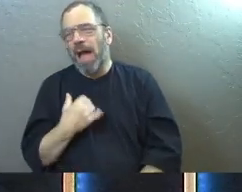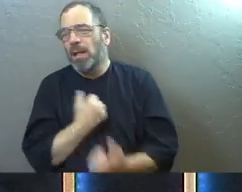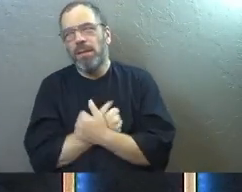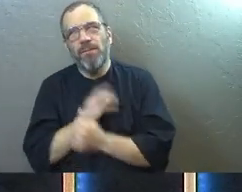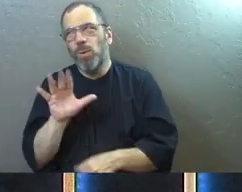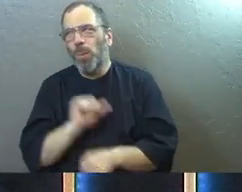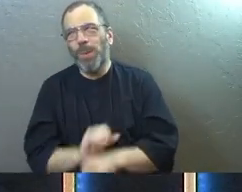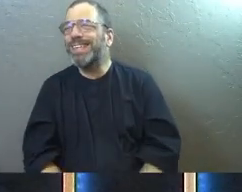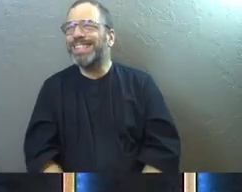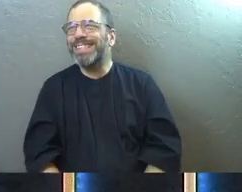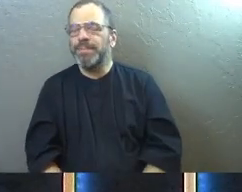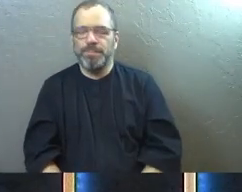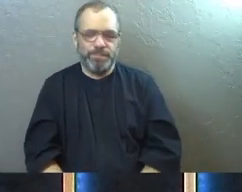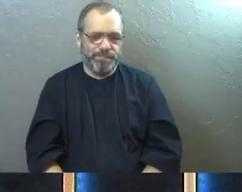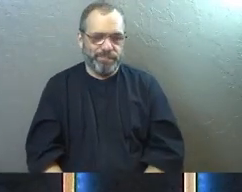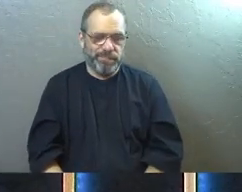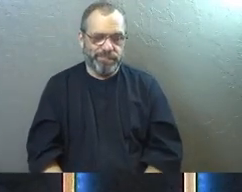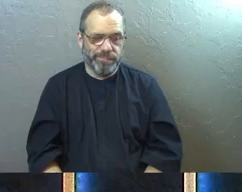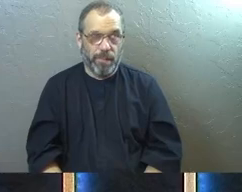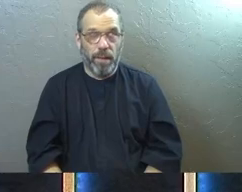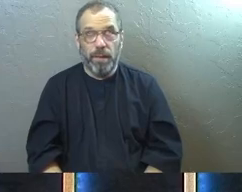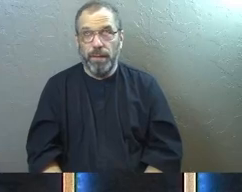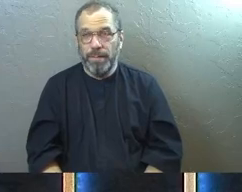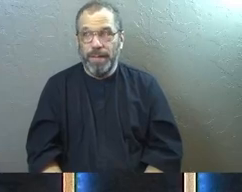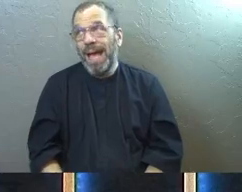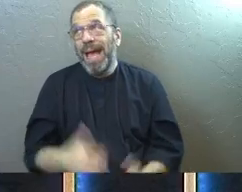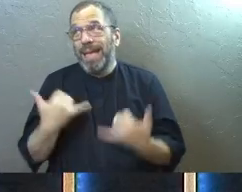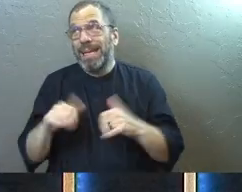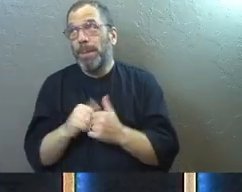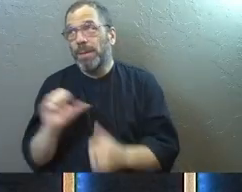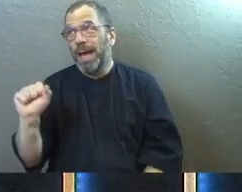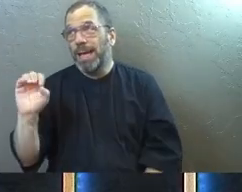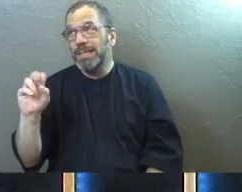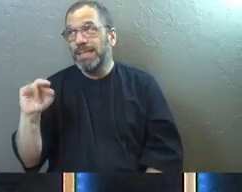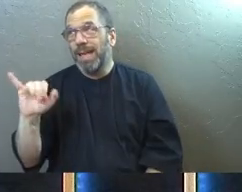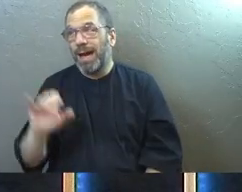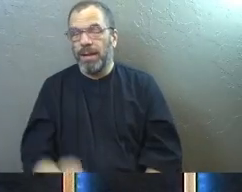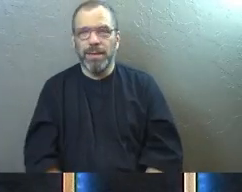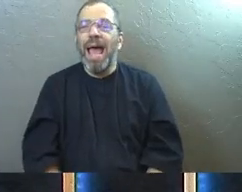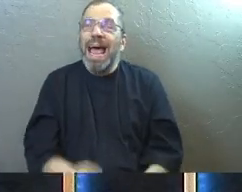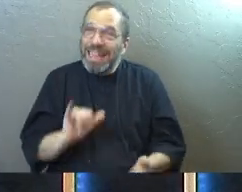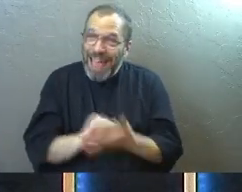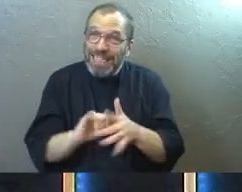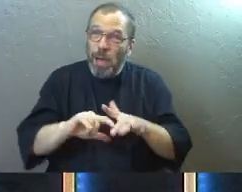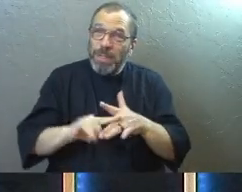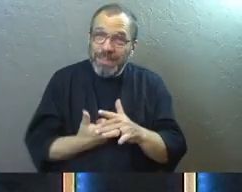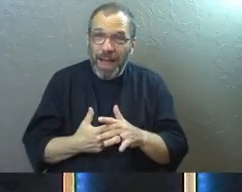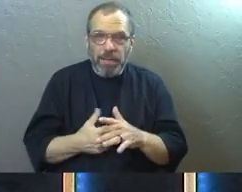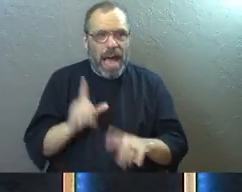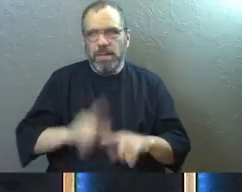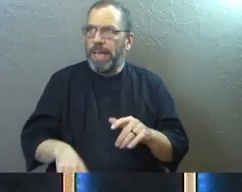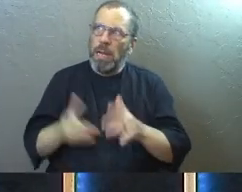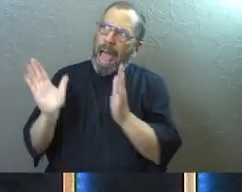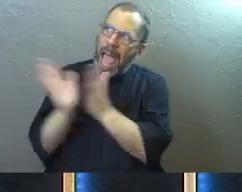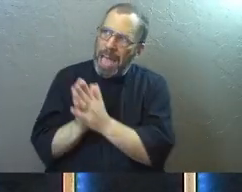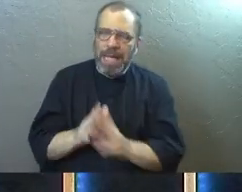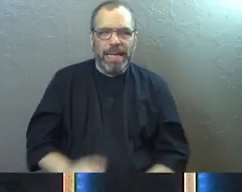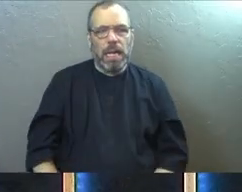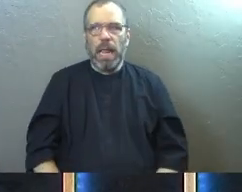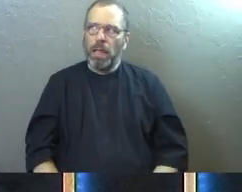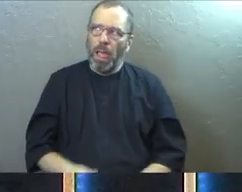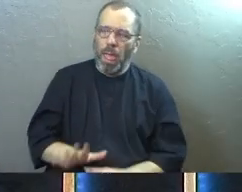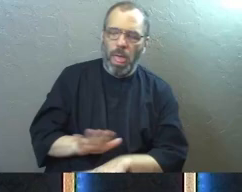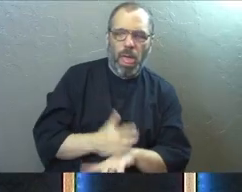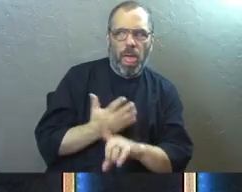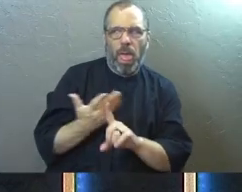fan of your work, you know? And can I play Sonic? You know, like that's, he starts by, he's like, okay, I can't jump in right away. I've got to kind of,